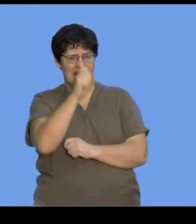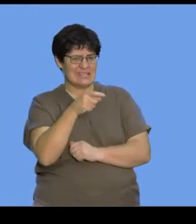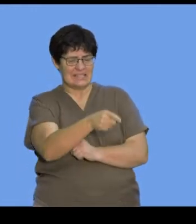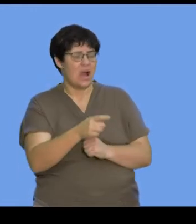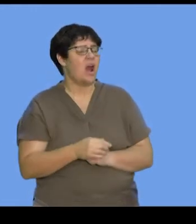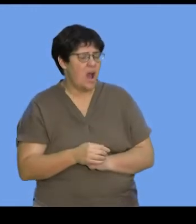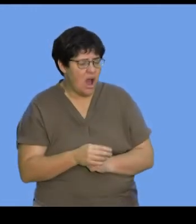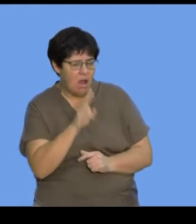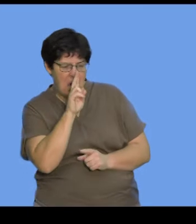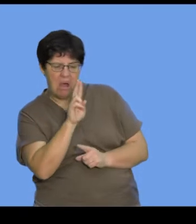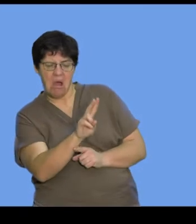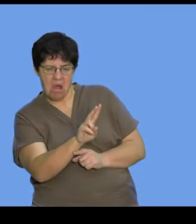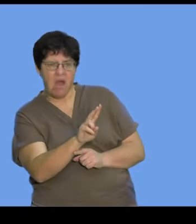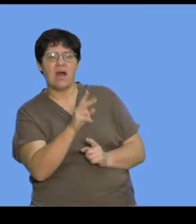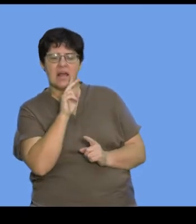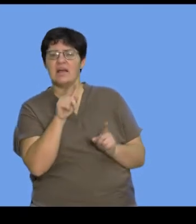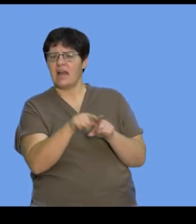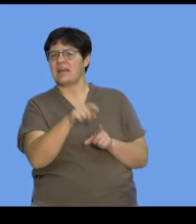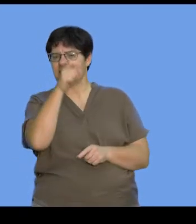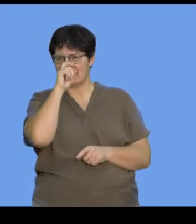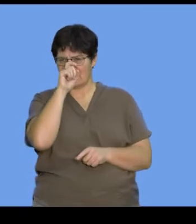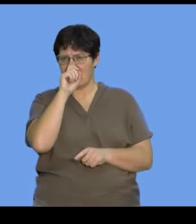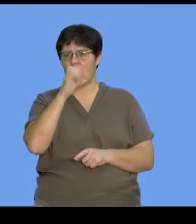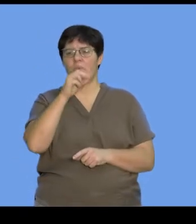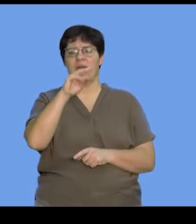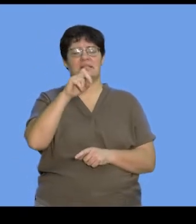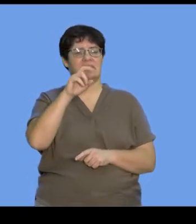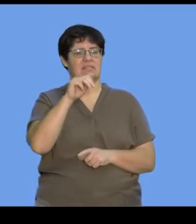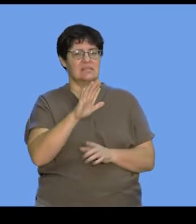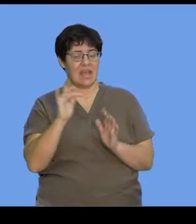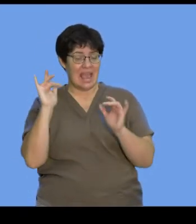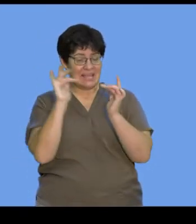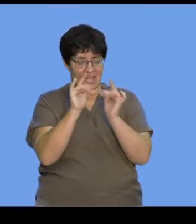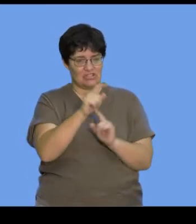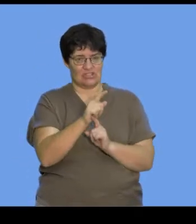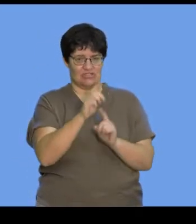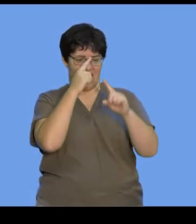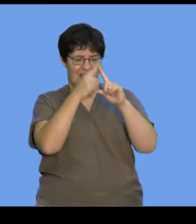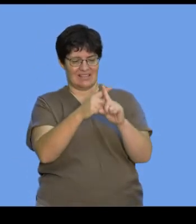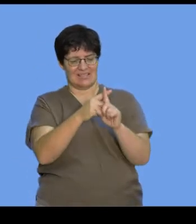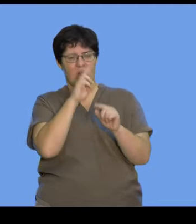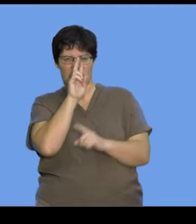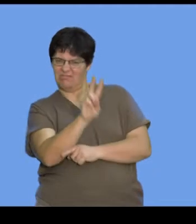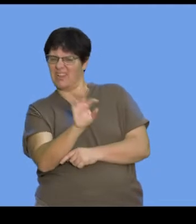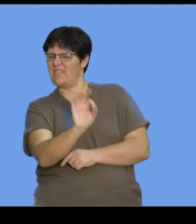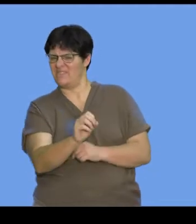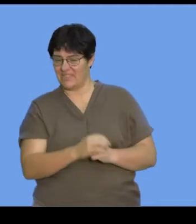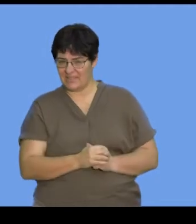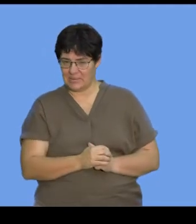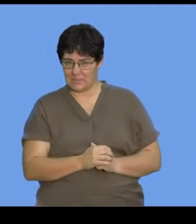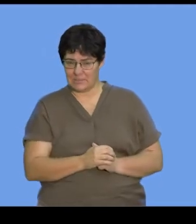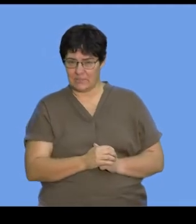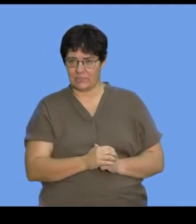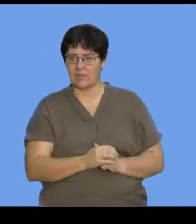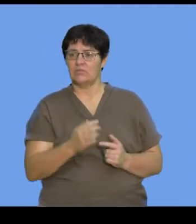a representation of a pair of sister chromatids that are attached to the centromere. So we've got, in a general